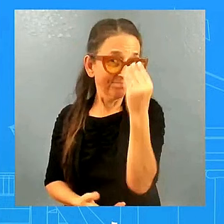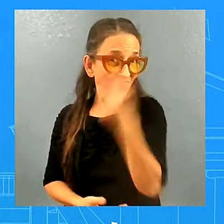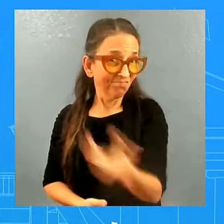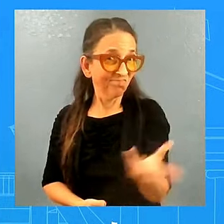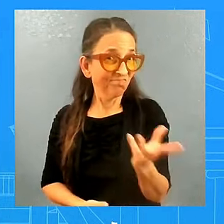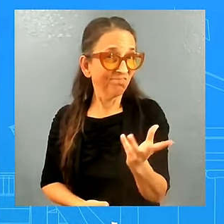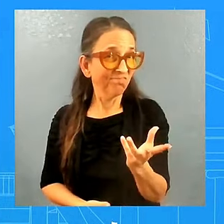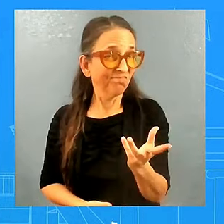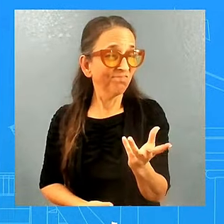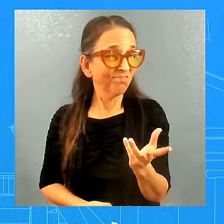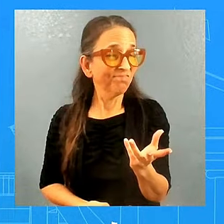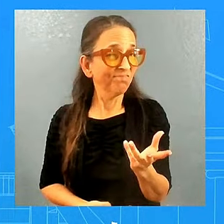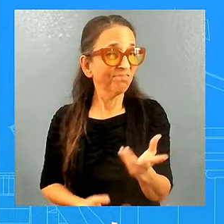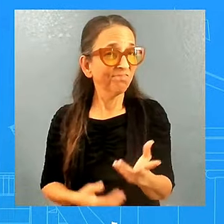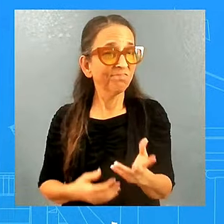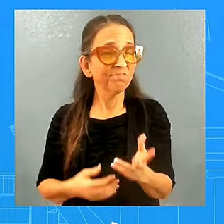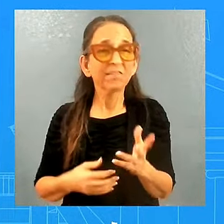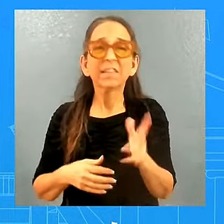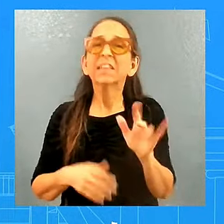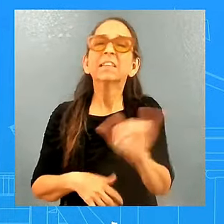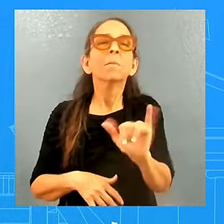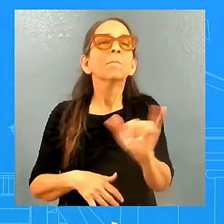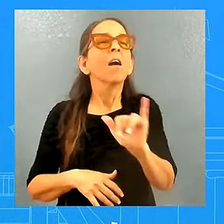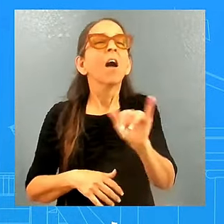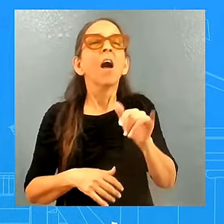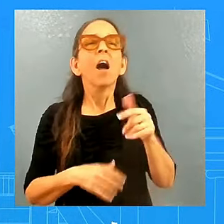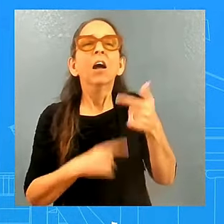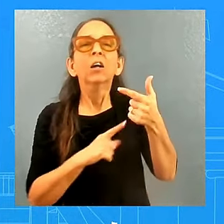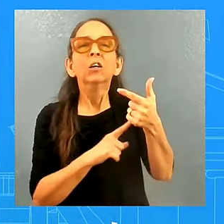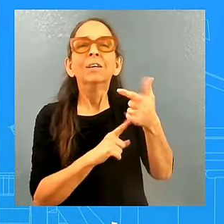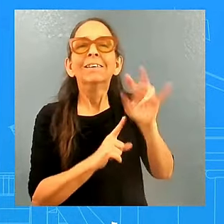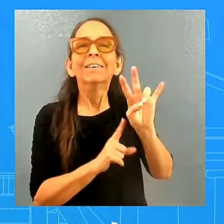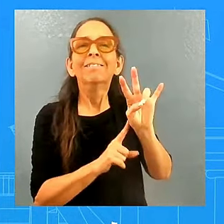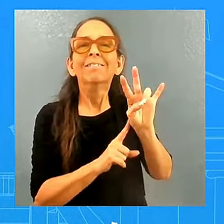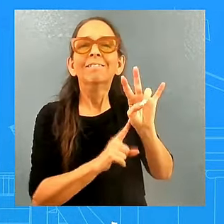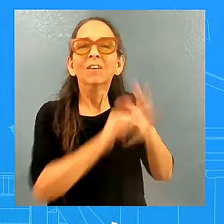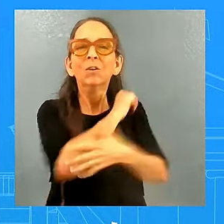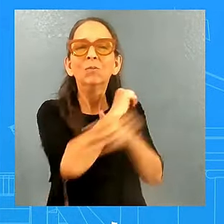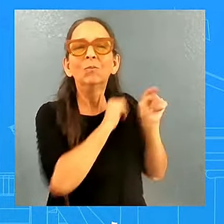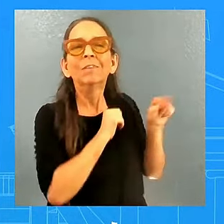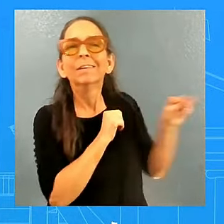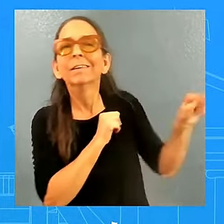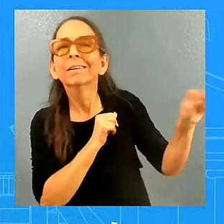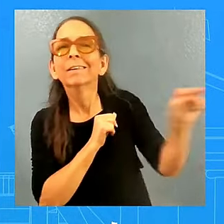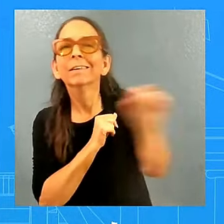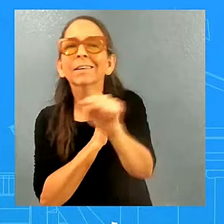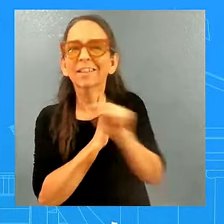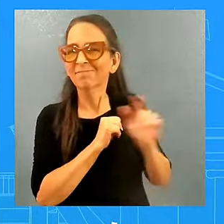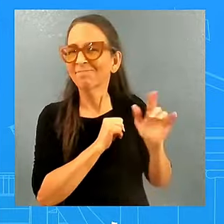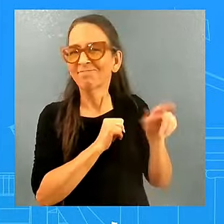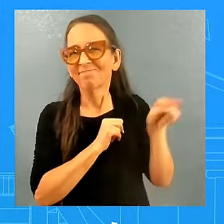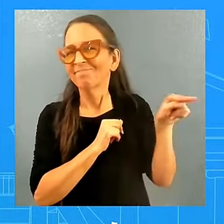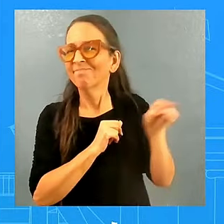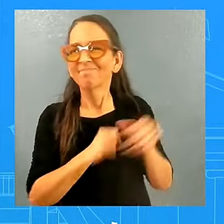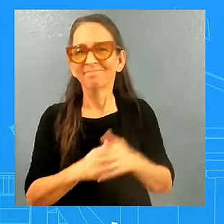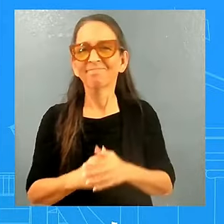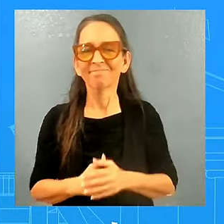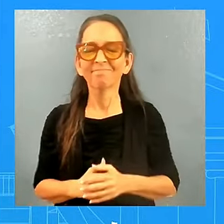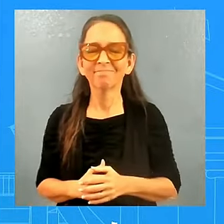G7 countries. so I'll, just leave it there. Kat Karen. Hey, Skari. You had the president say